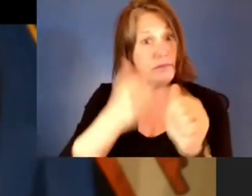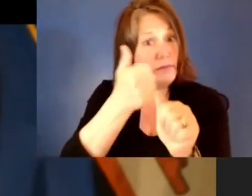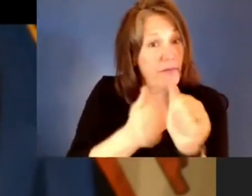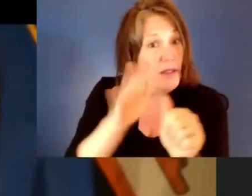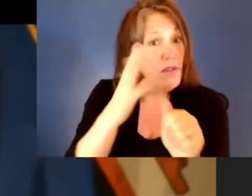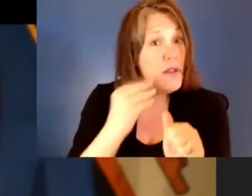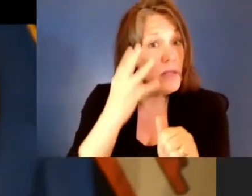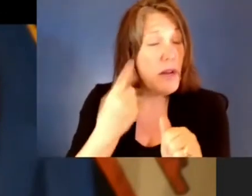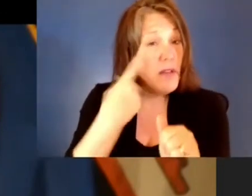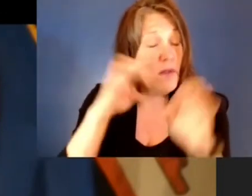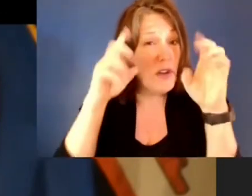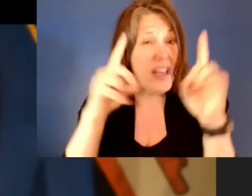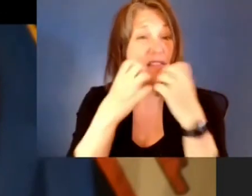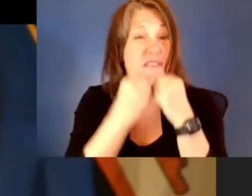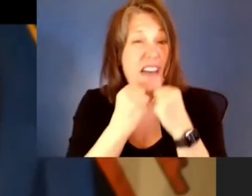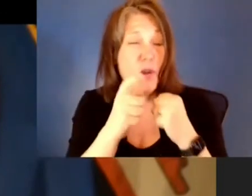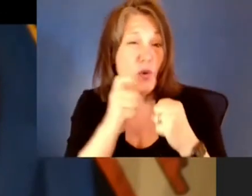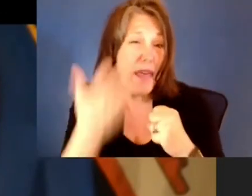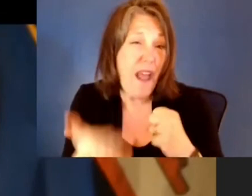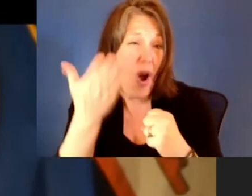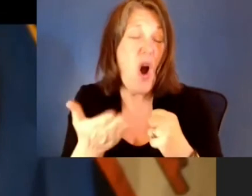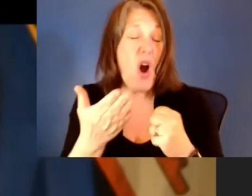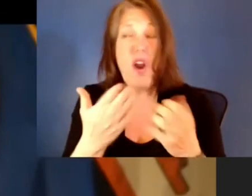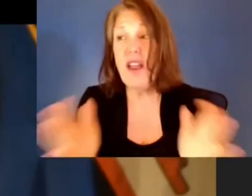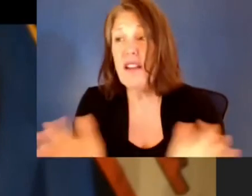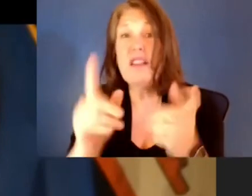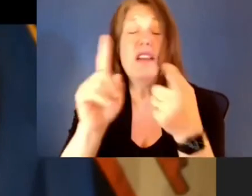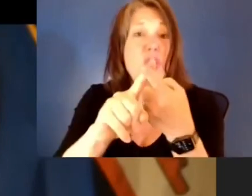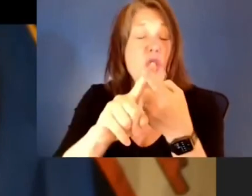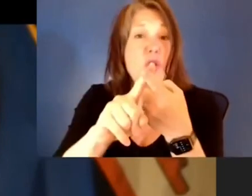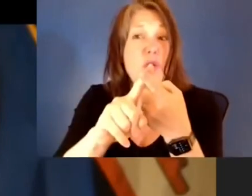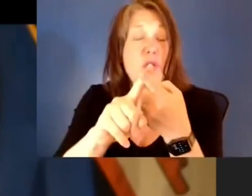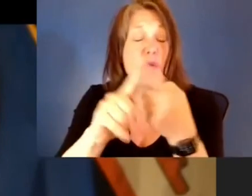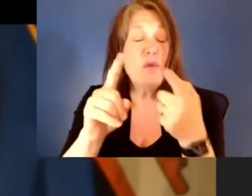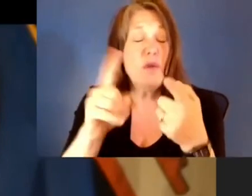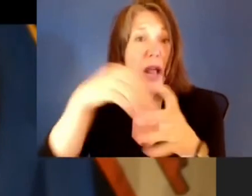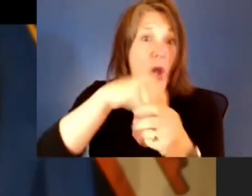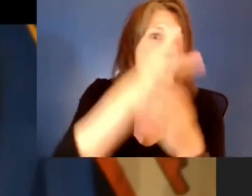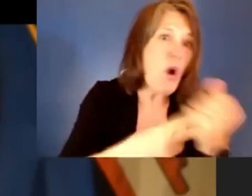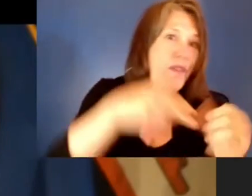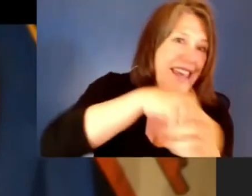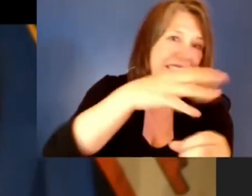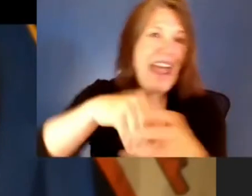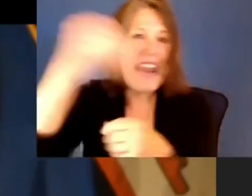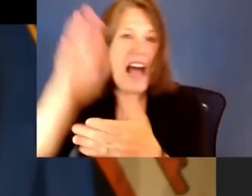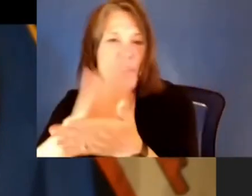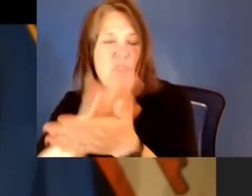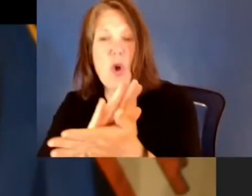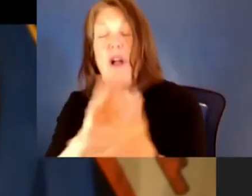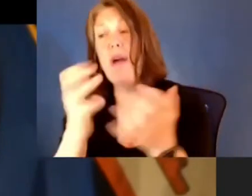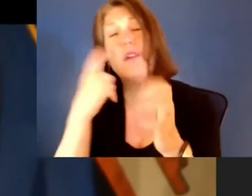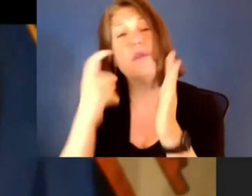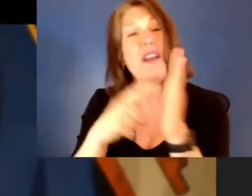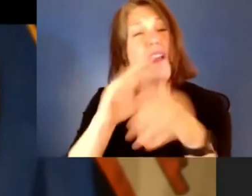and supports them to reach their highest potential both in and out of school. I want to take a moment to acknowledge everyone who made this event happen.